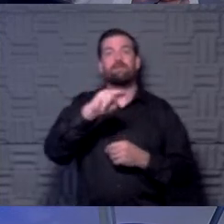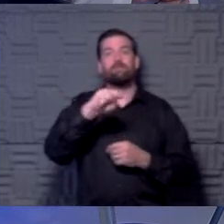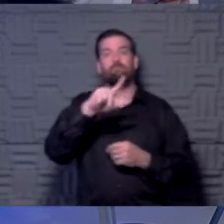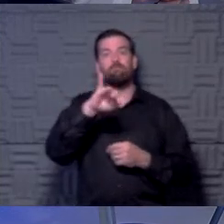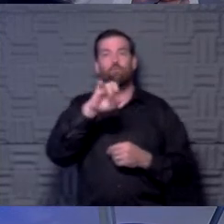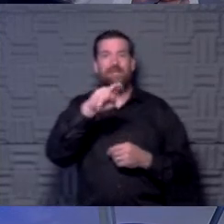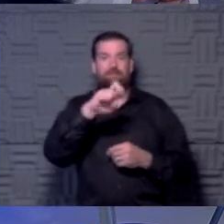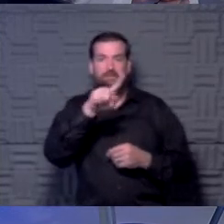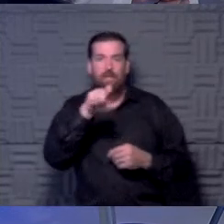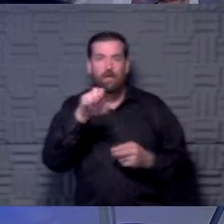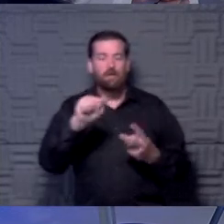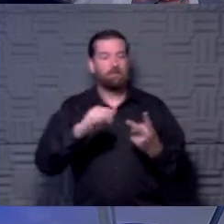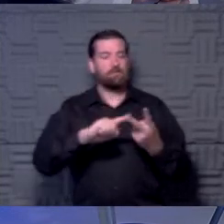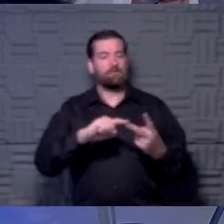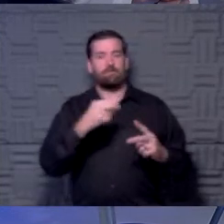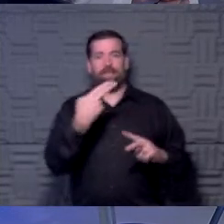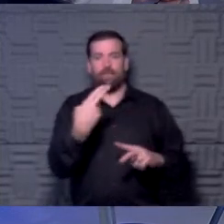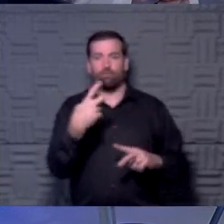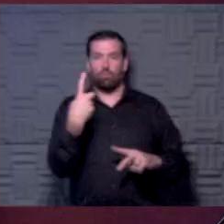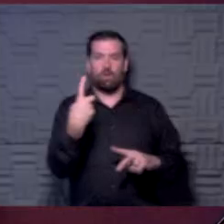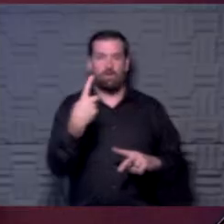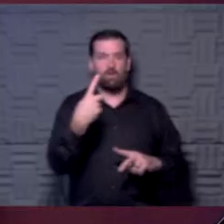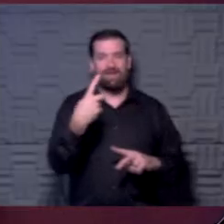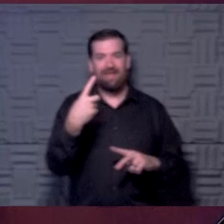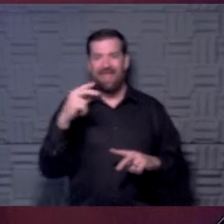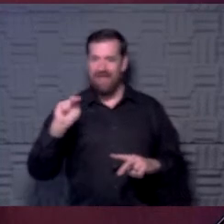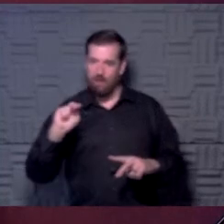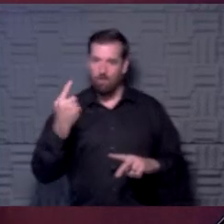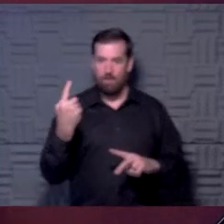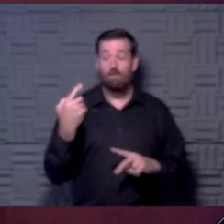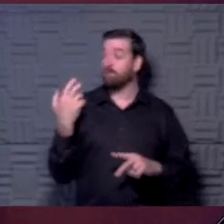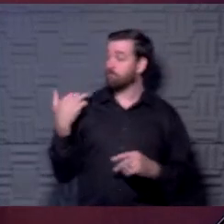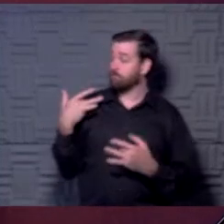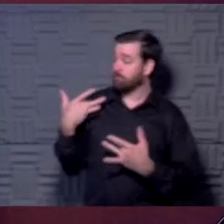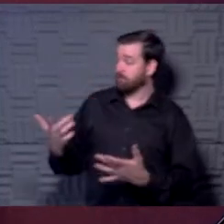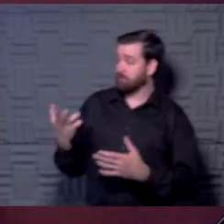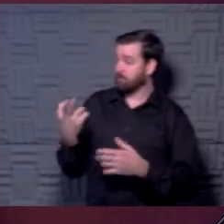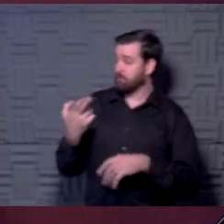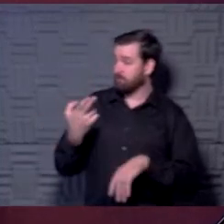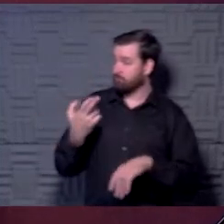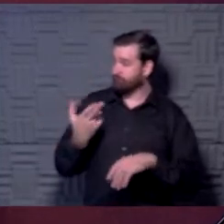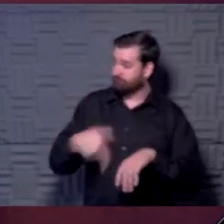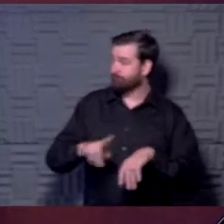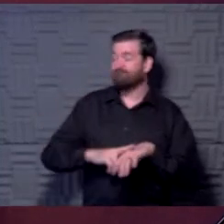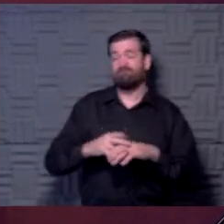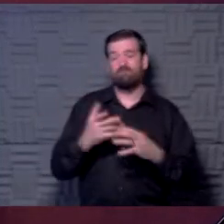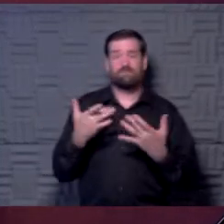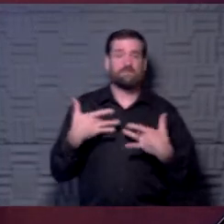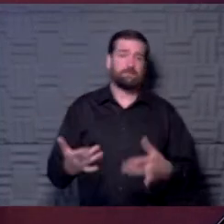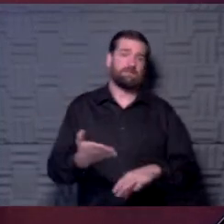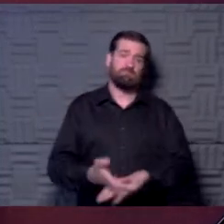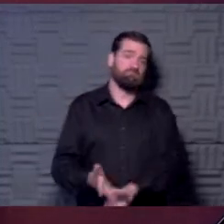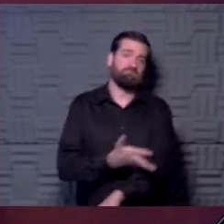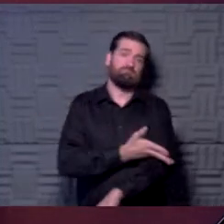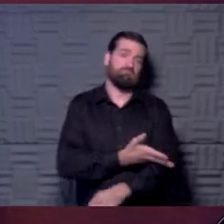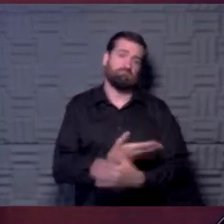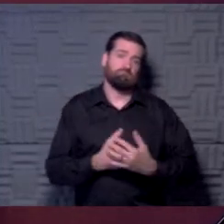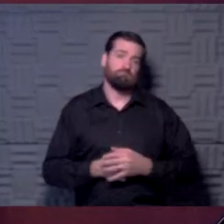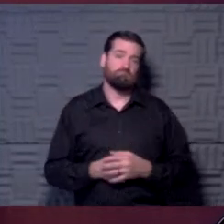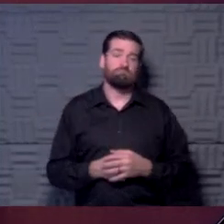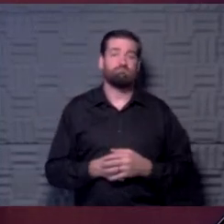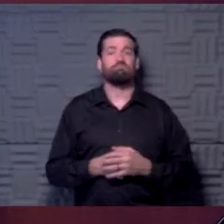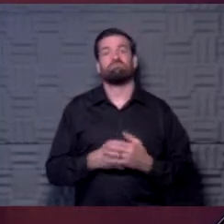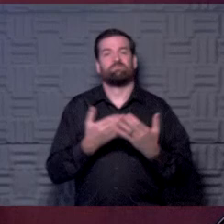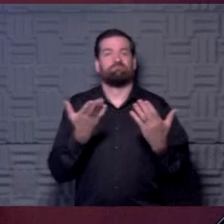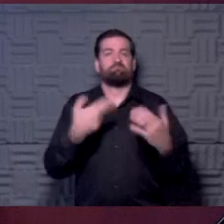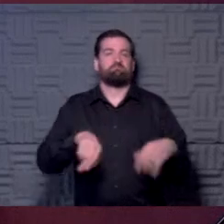H1N1 or, you know, whatever? The natural history of it is for most people, recover, right? And that's, you know, the average